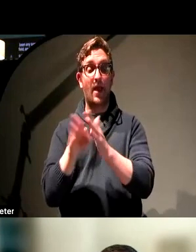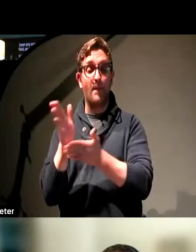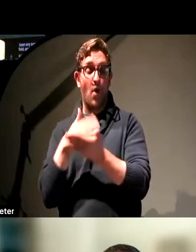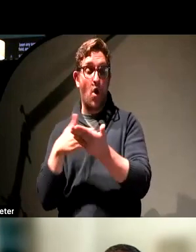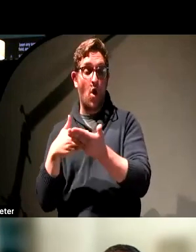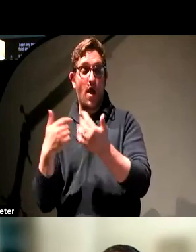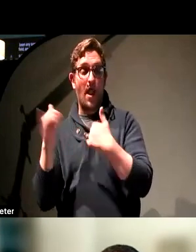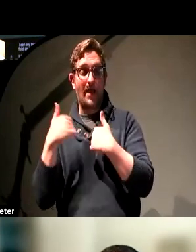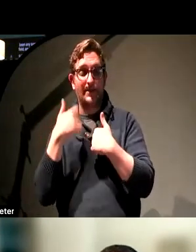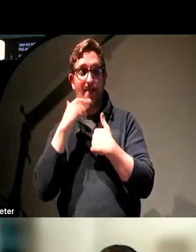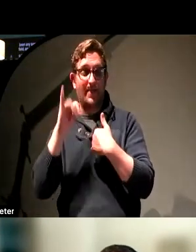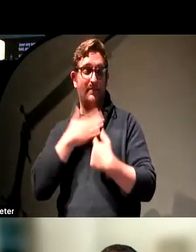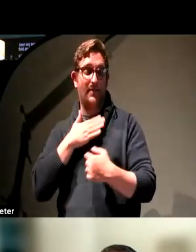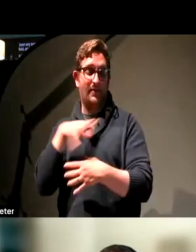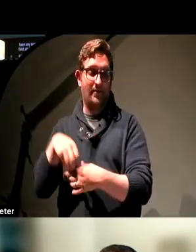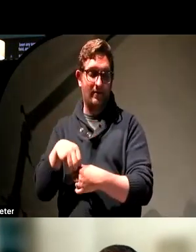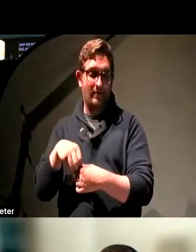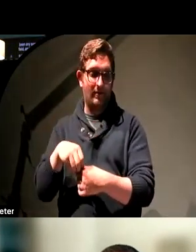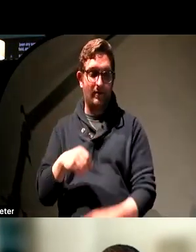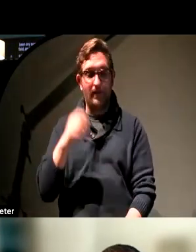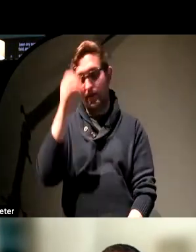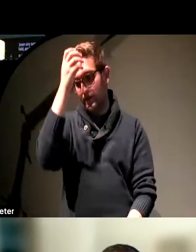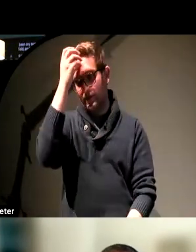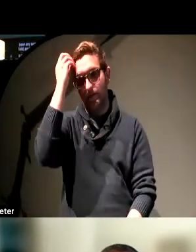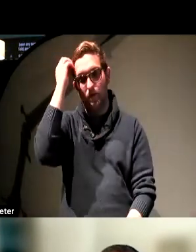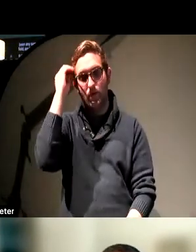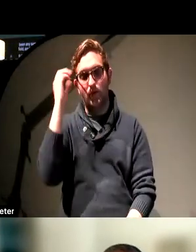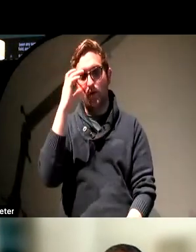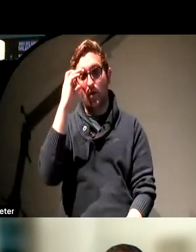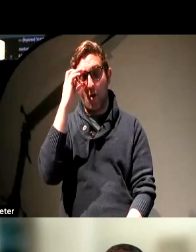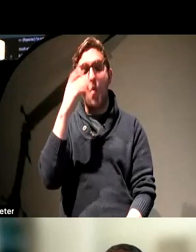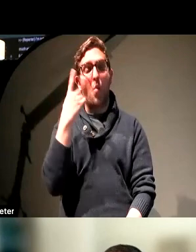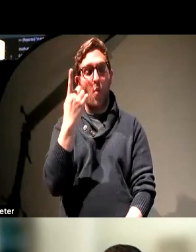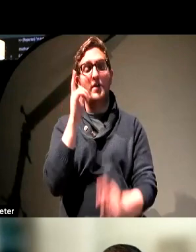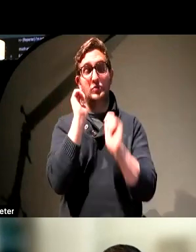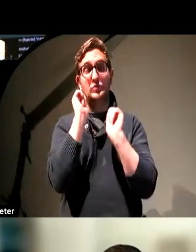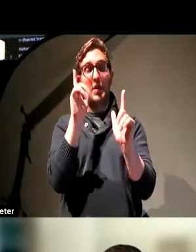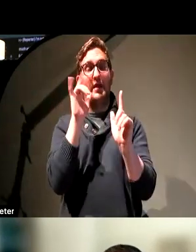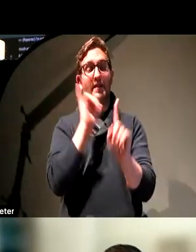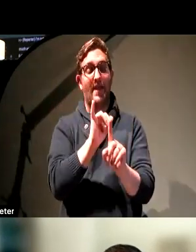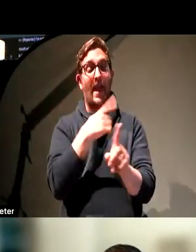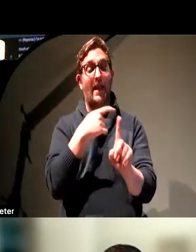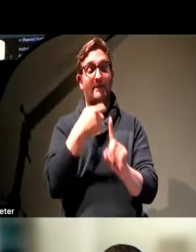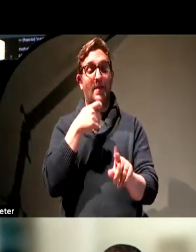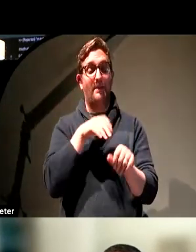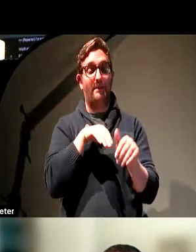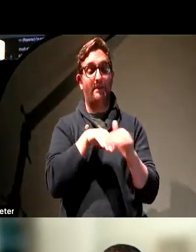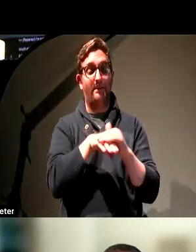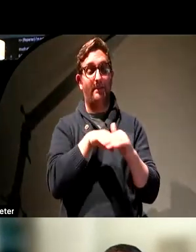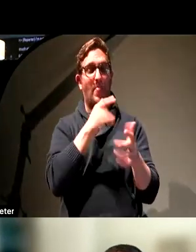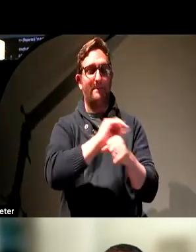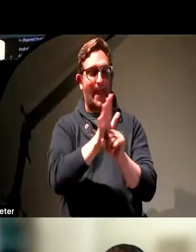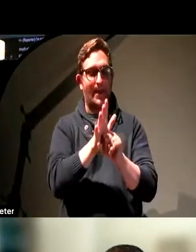Well, I mean, what wasn't surprising about the pandemic, but one of the surprises that did come out of the pandemic is accessibility really did,